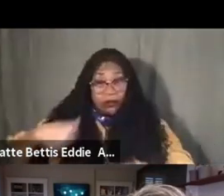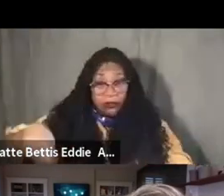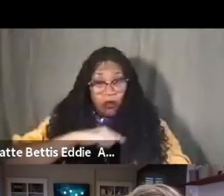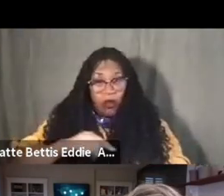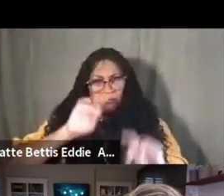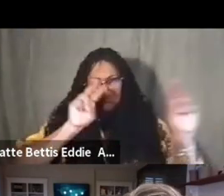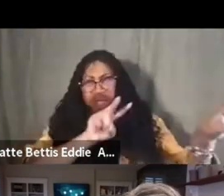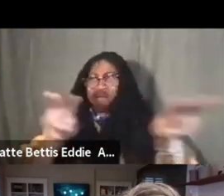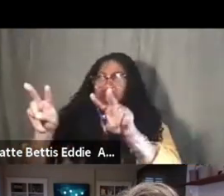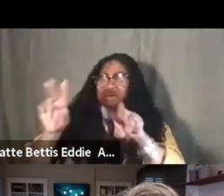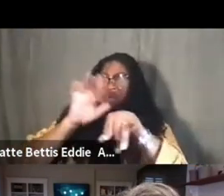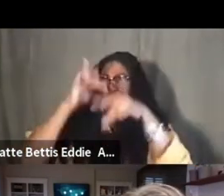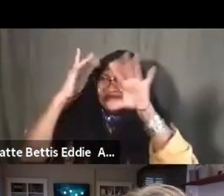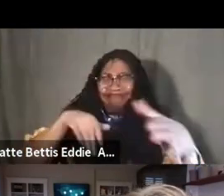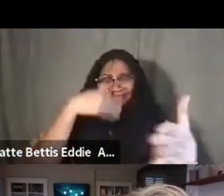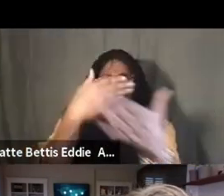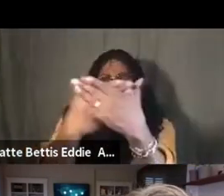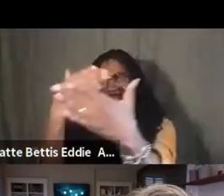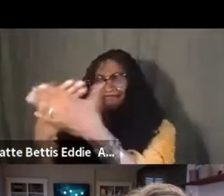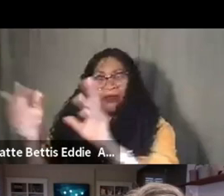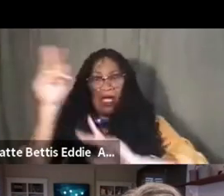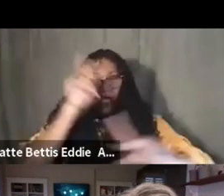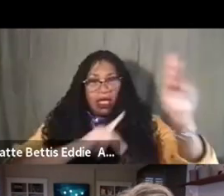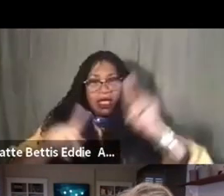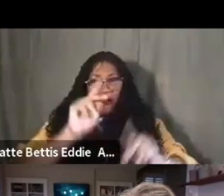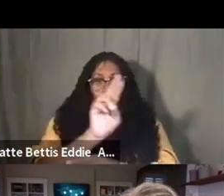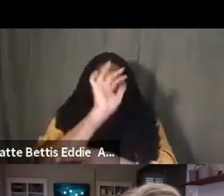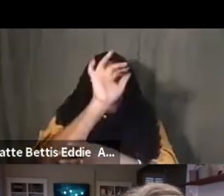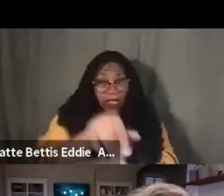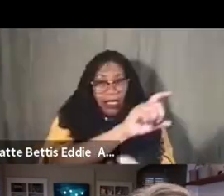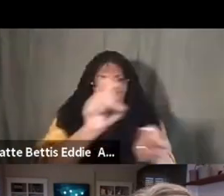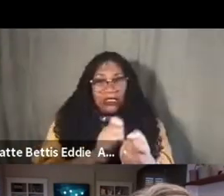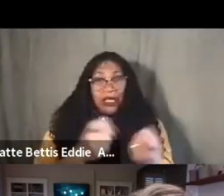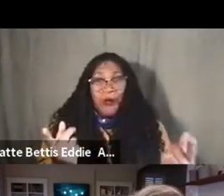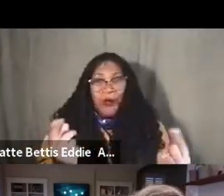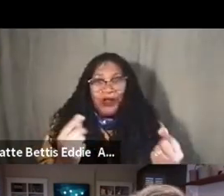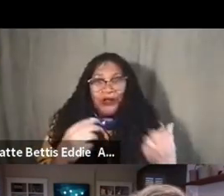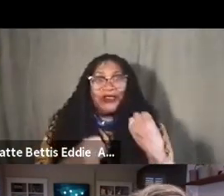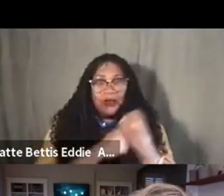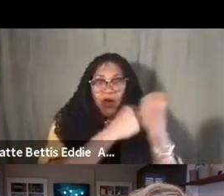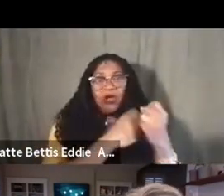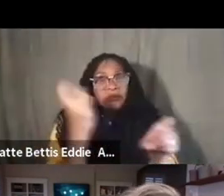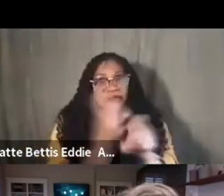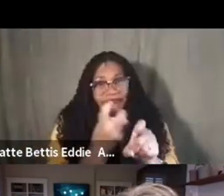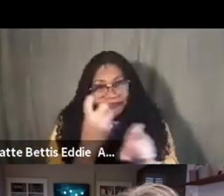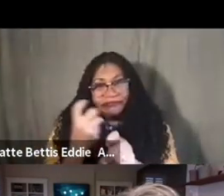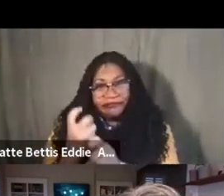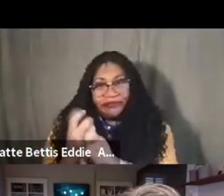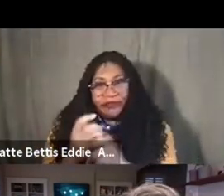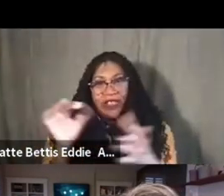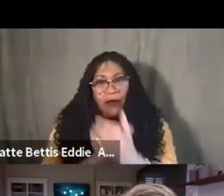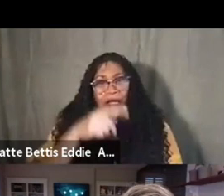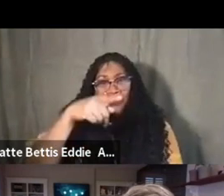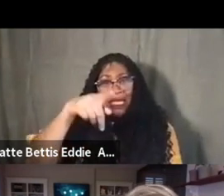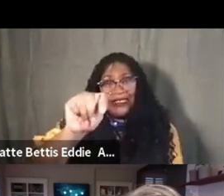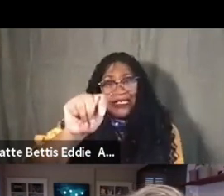it and seeing people take in this venture and support it, it just was hard. That was PTSD for me,